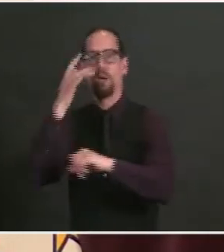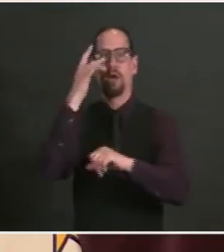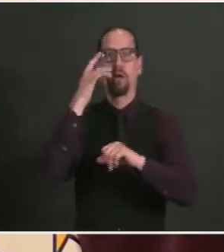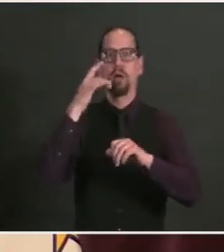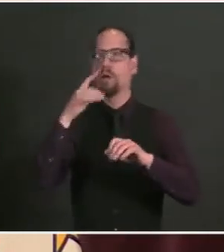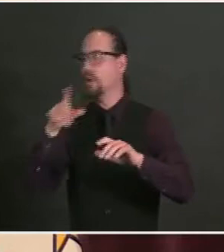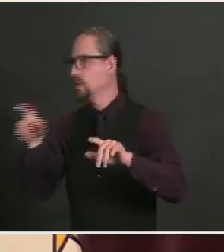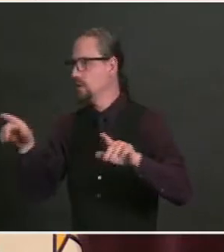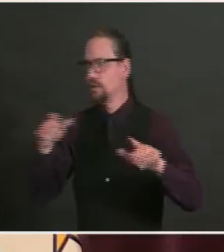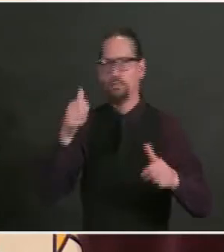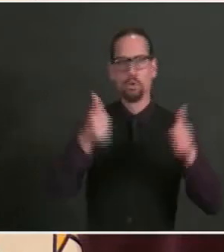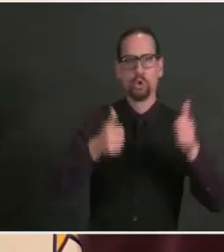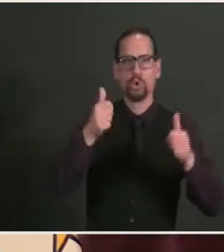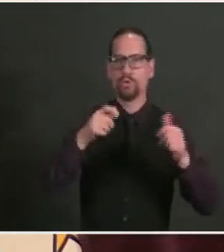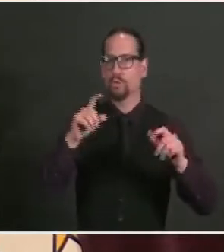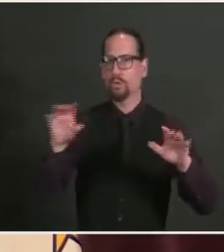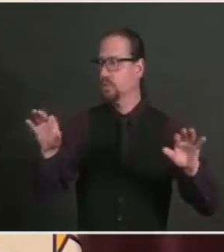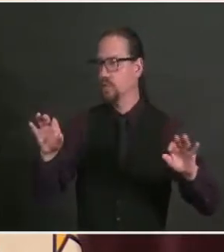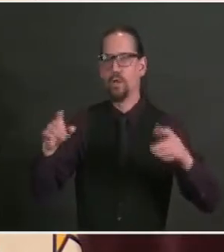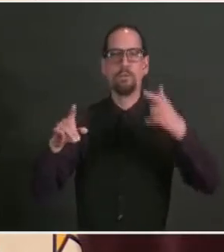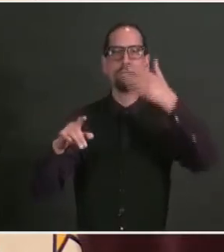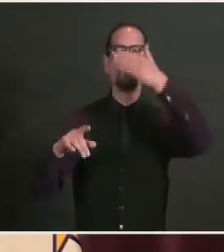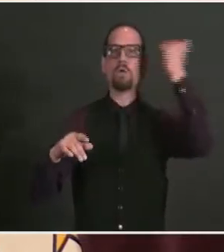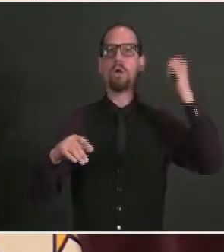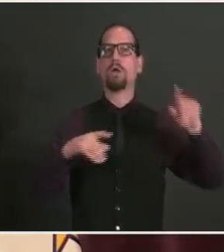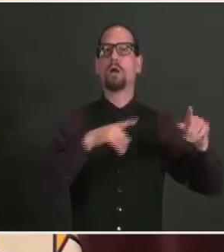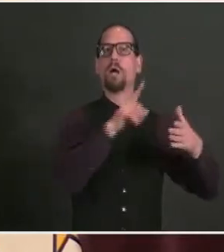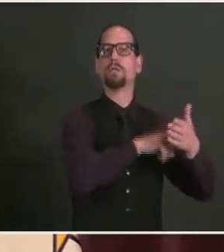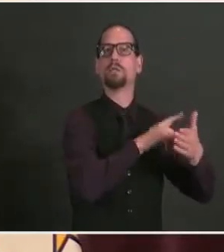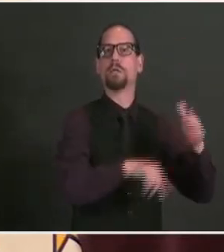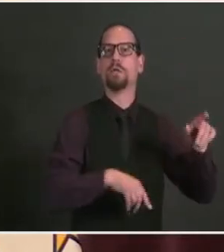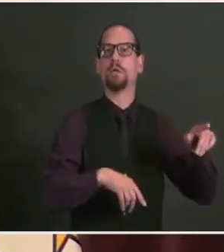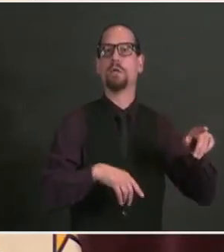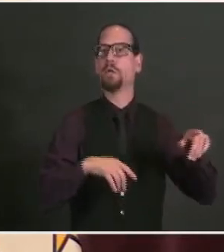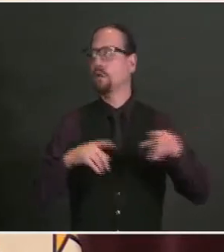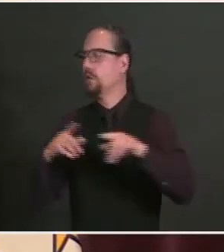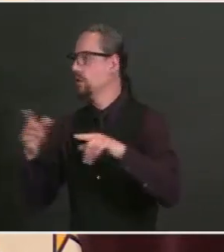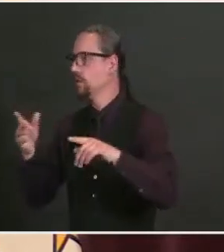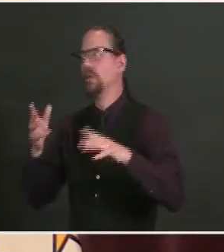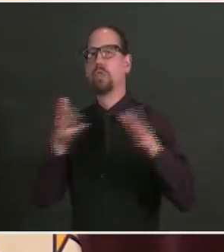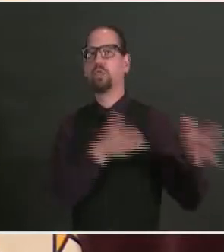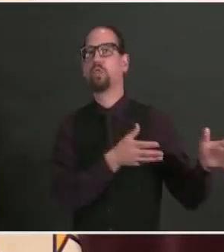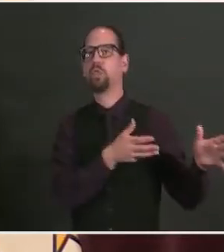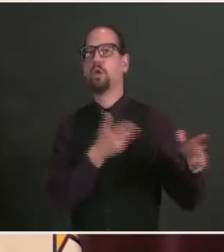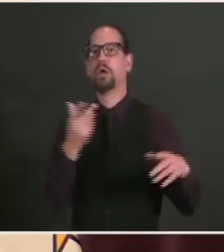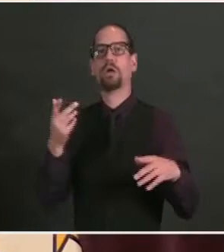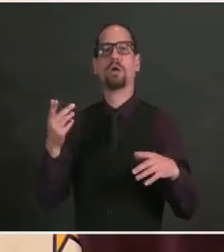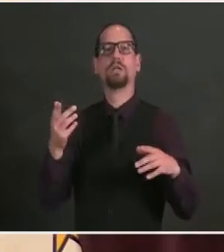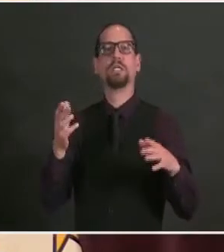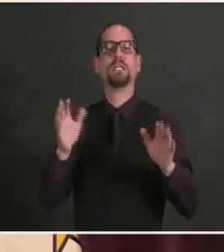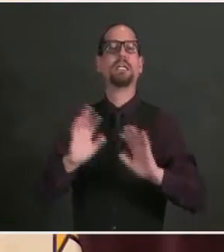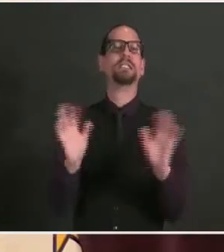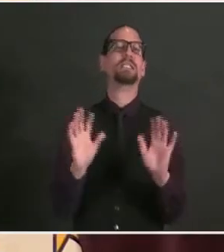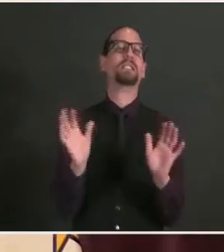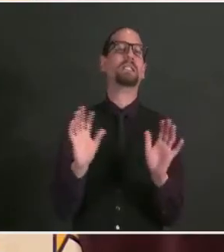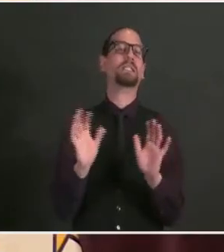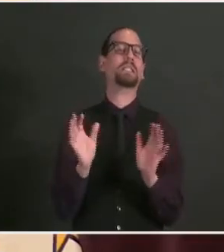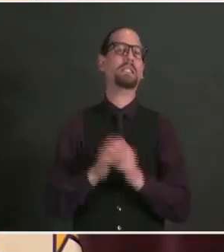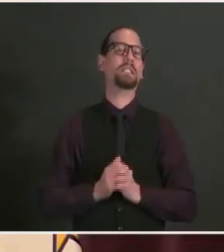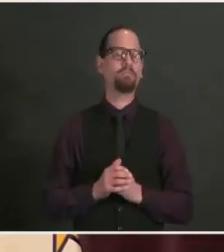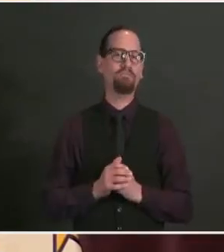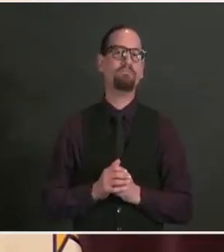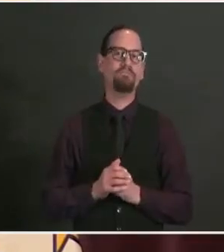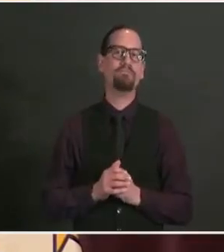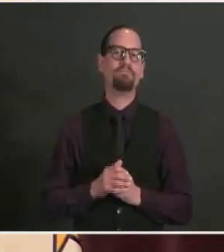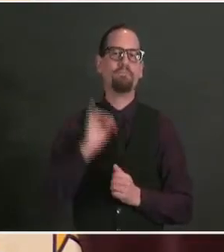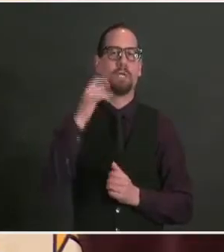using an appointment at CVS and not using their appointment at a mass vaccination site. So when that happens, we